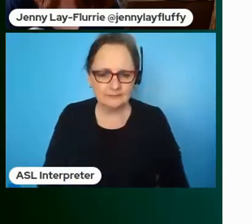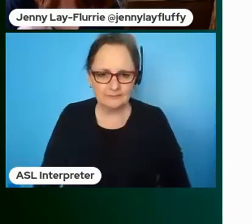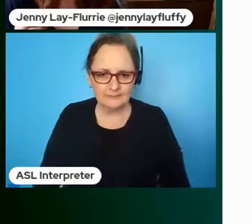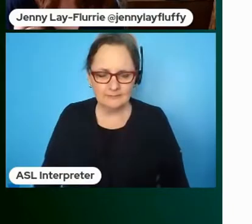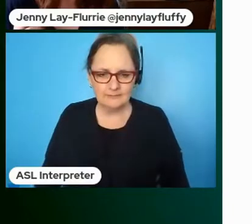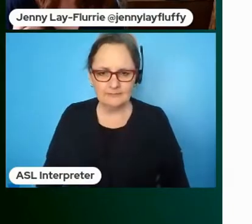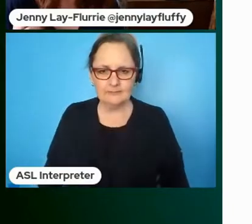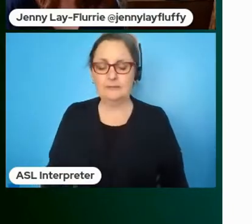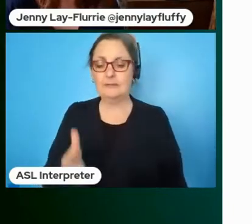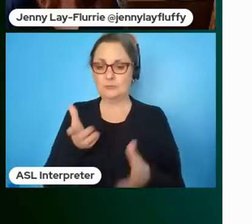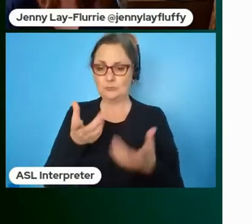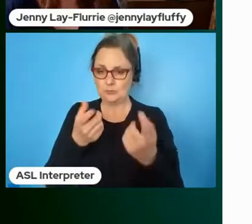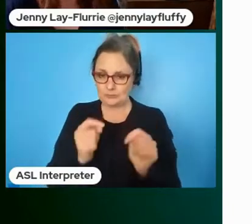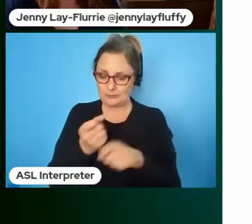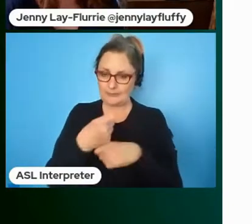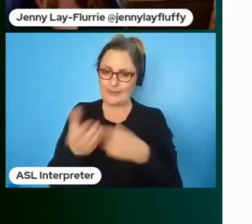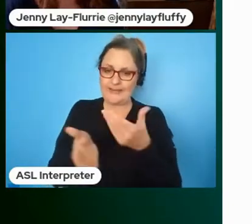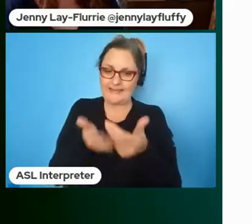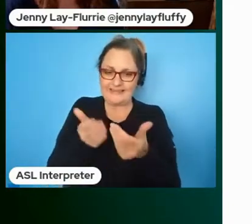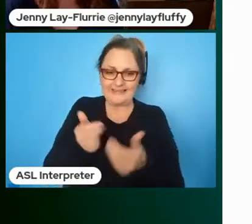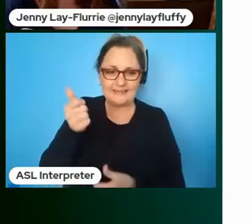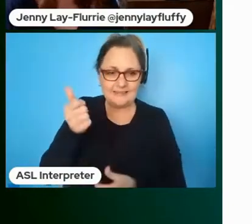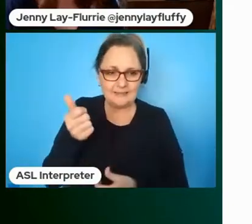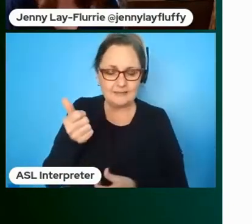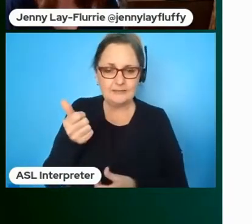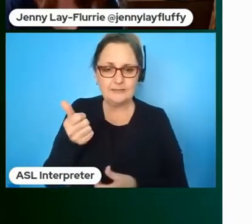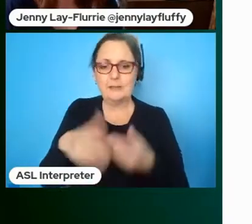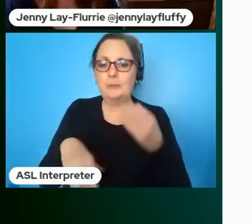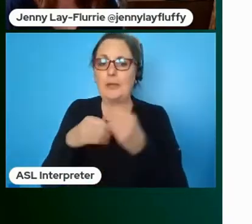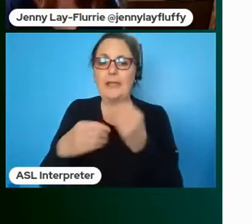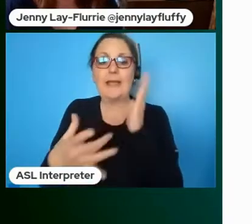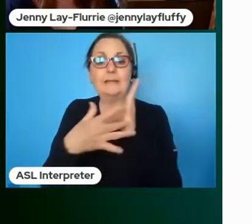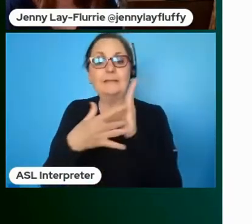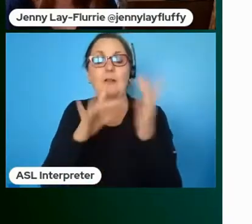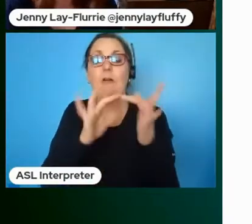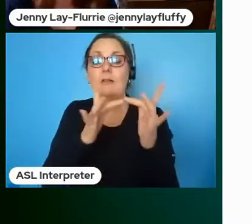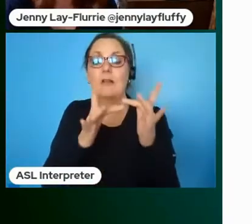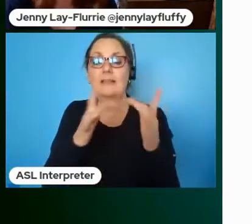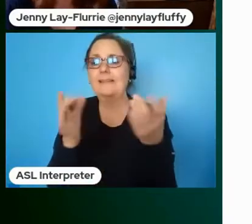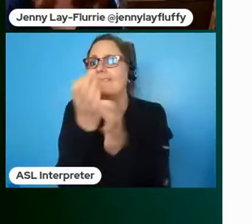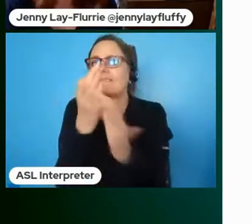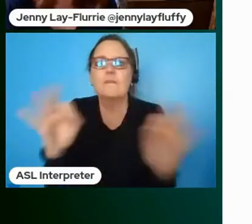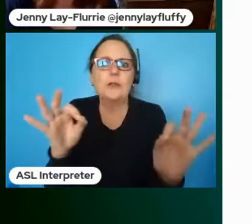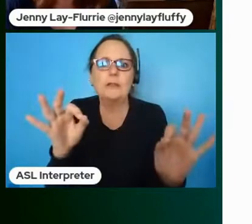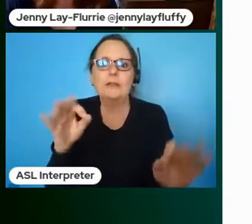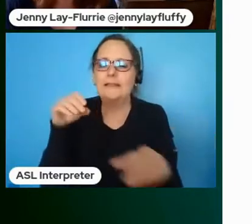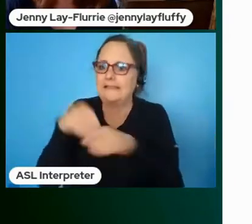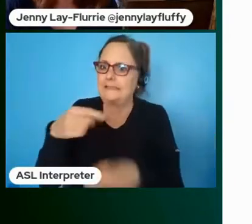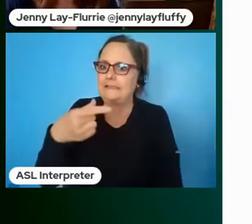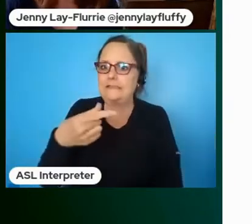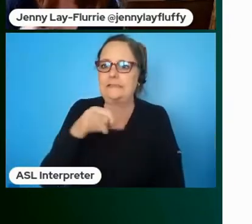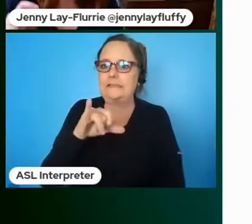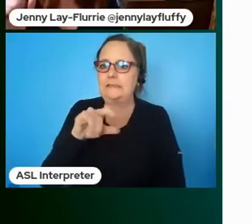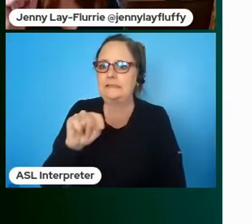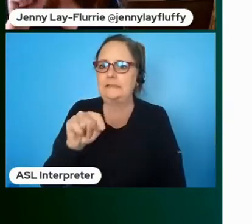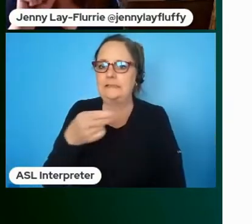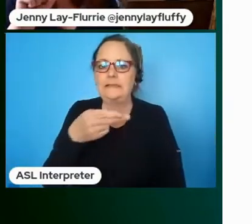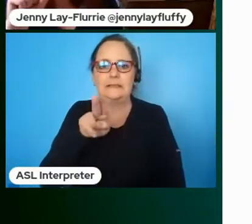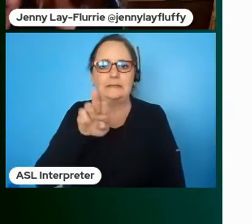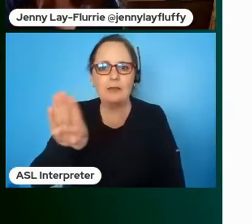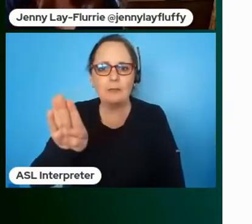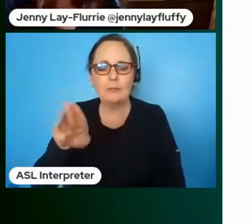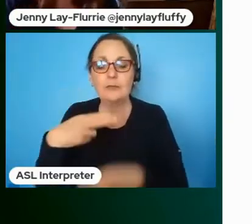easier by putting key technology online again free it's in github called accessibility insights it